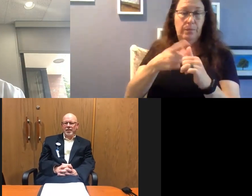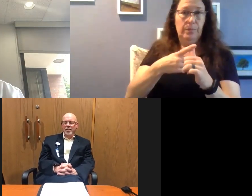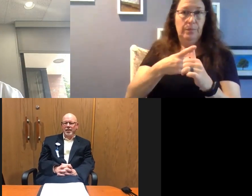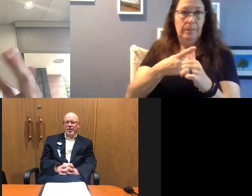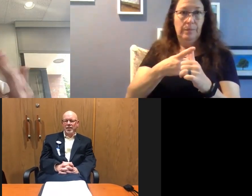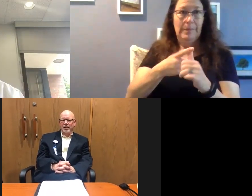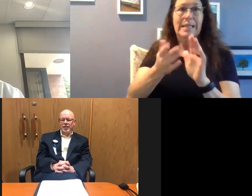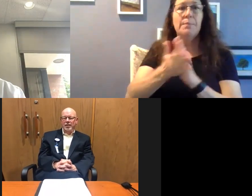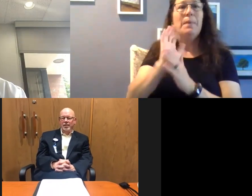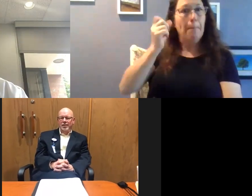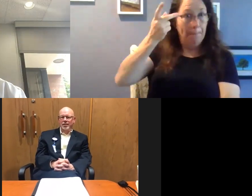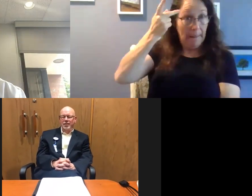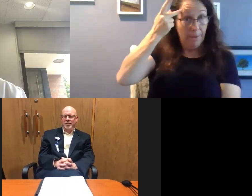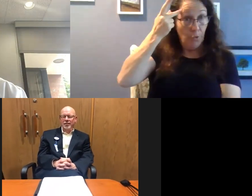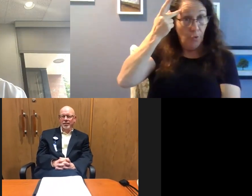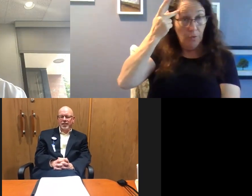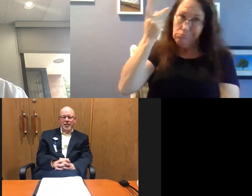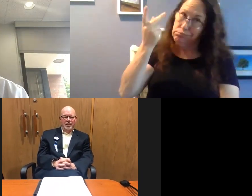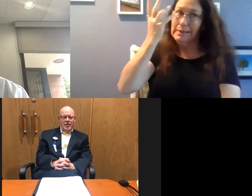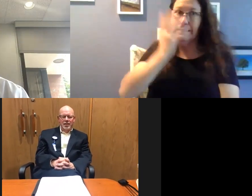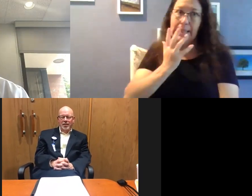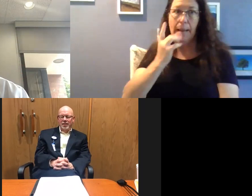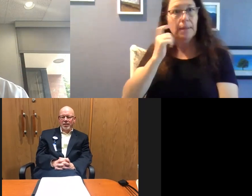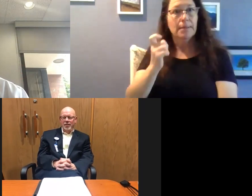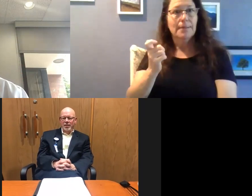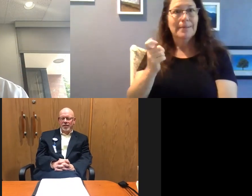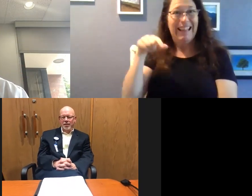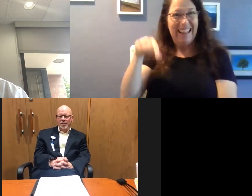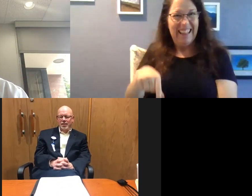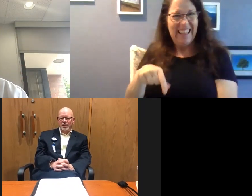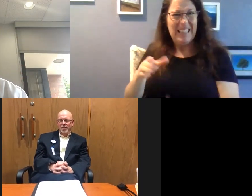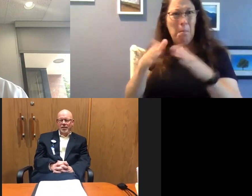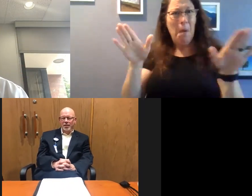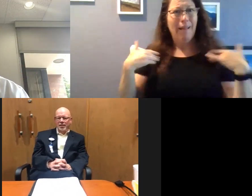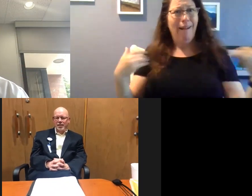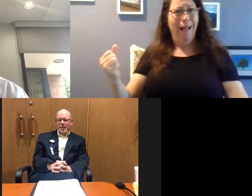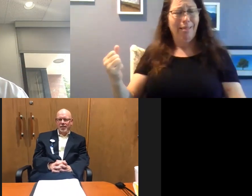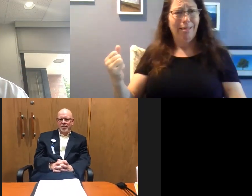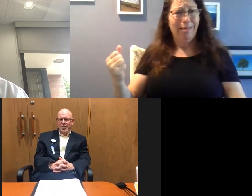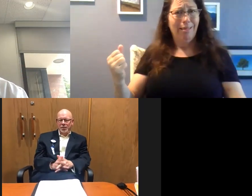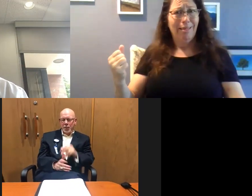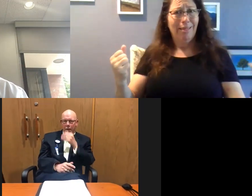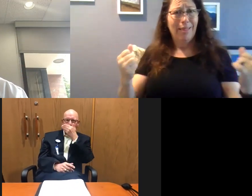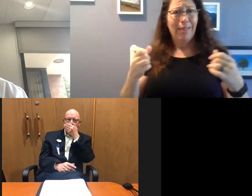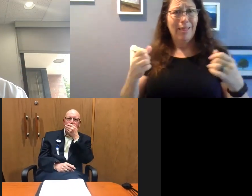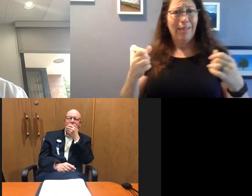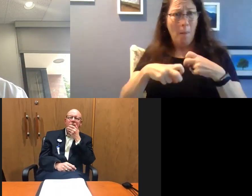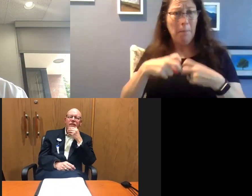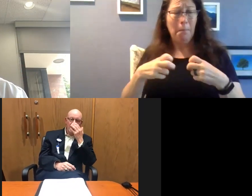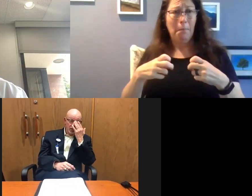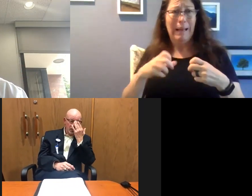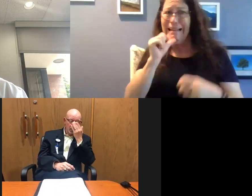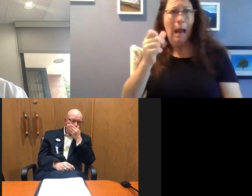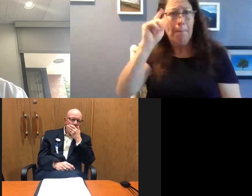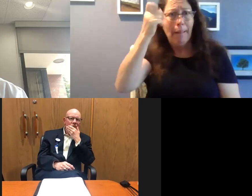somewhat of a political issue, which is unfortunate because this is a public health care pandemic and crisis. This is not a